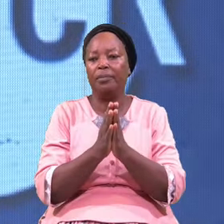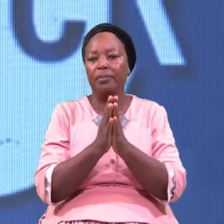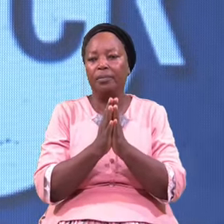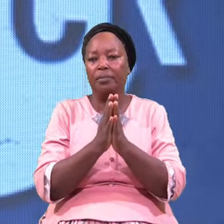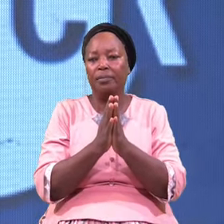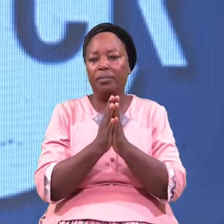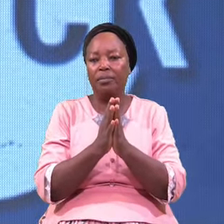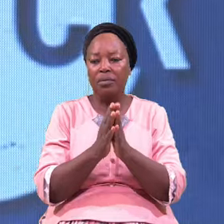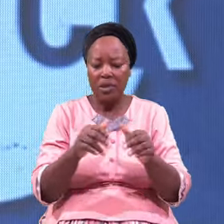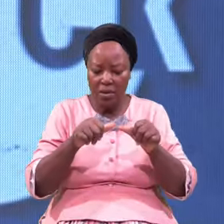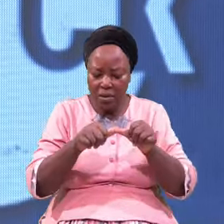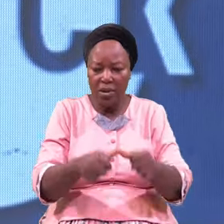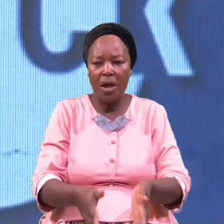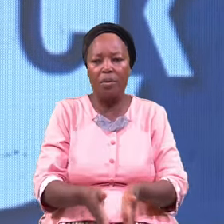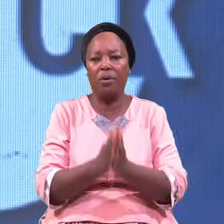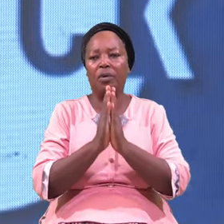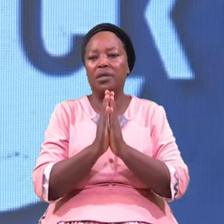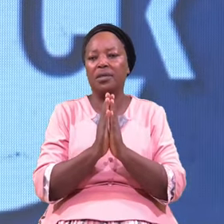Importunate Request